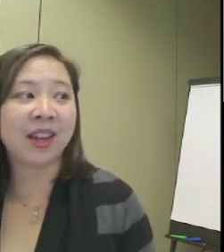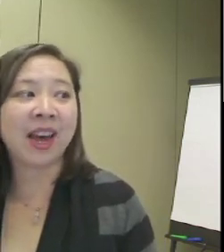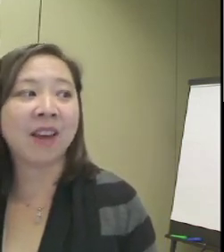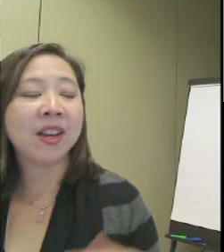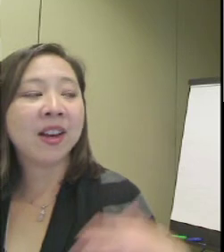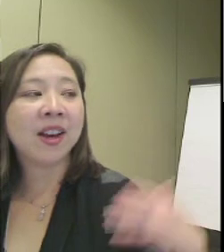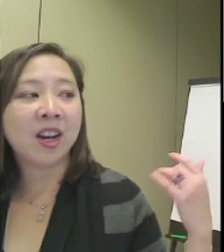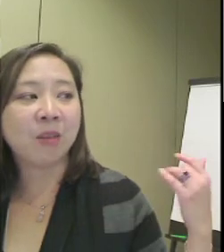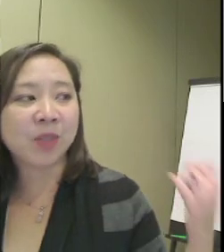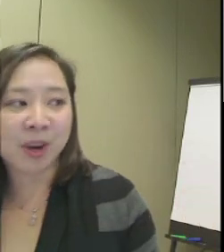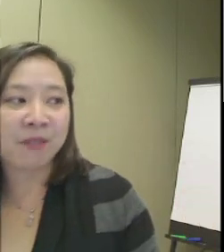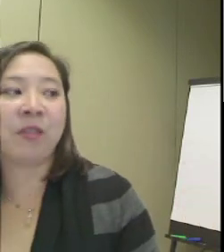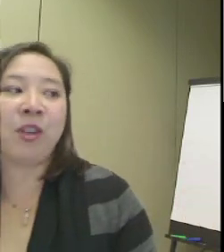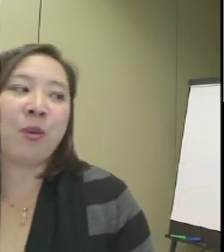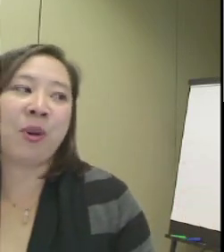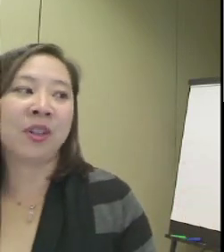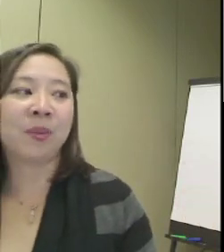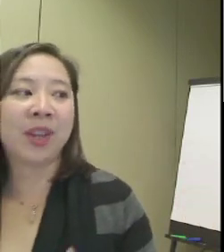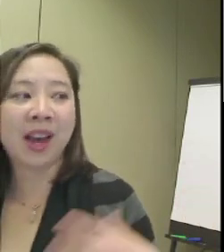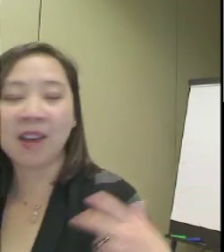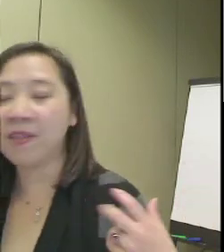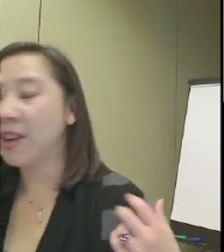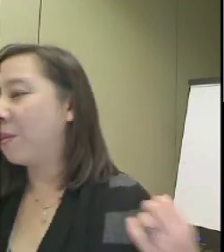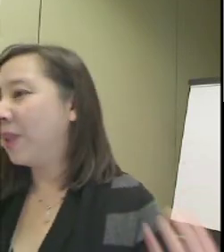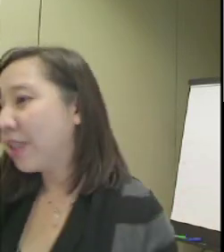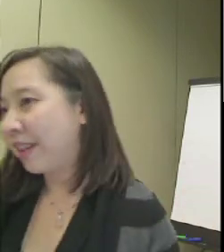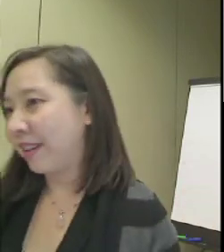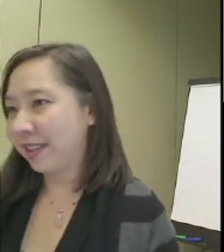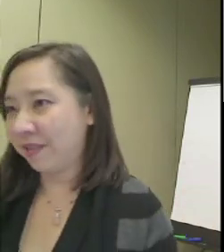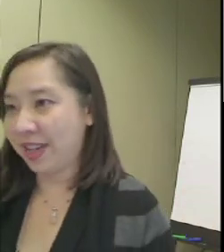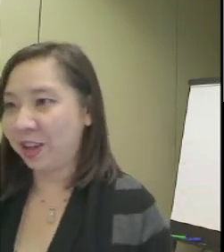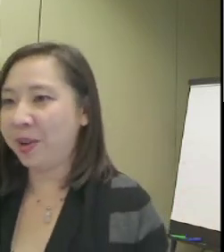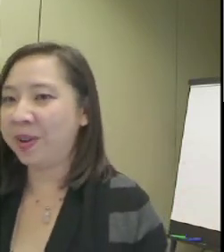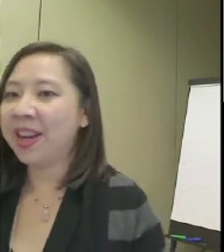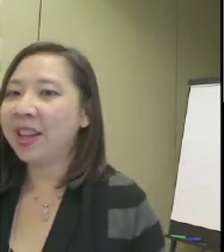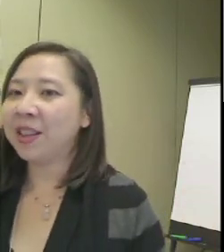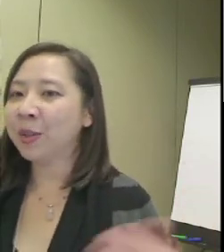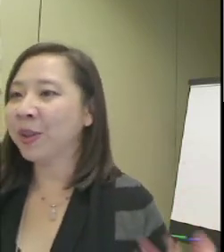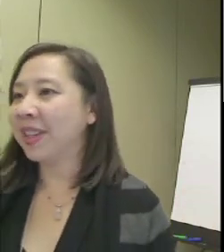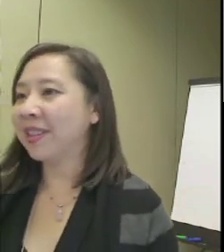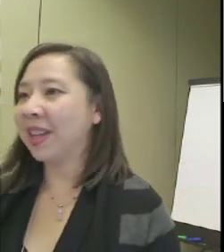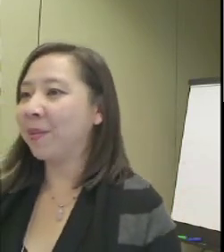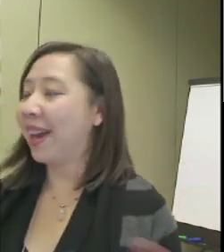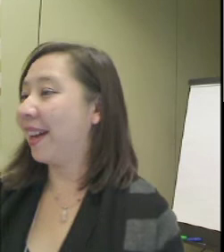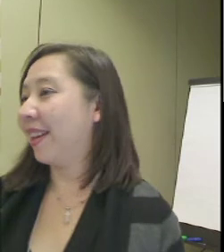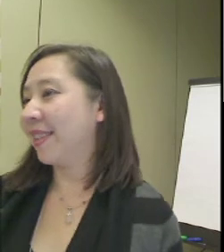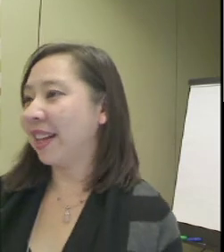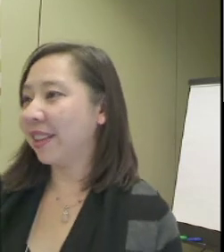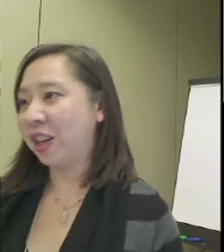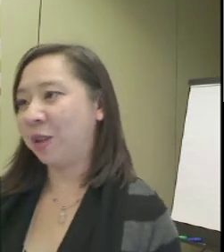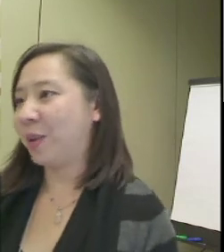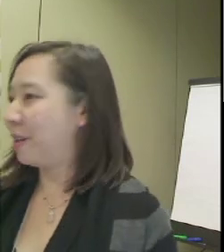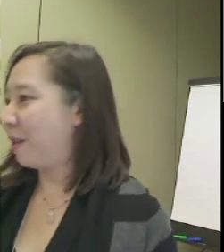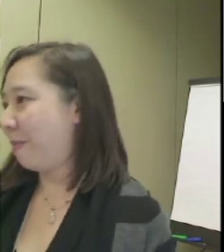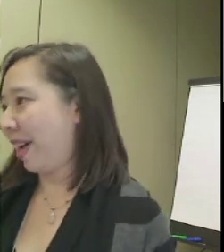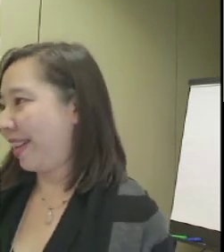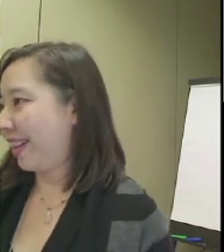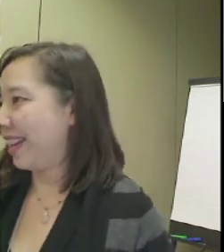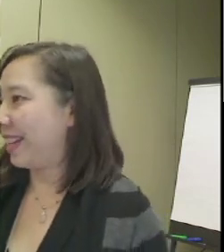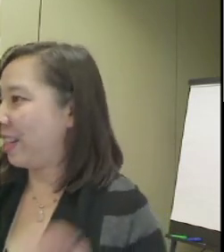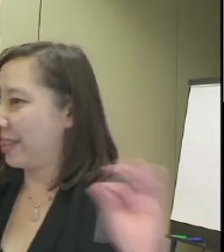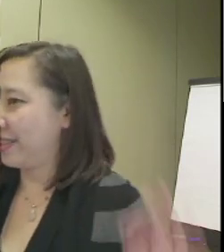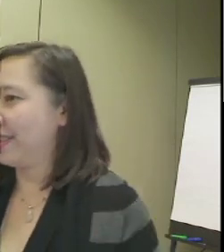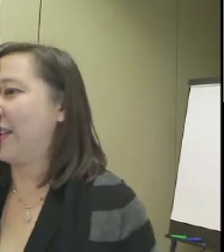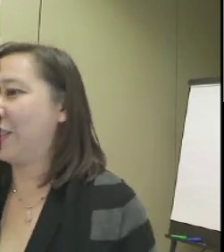We have smart phone tours. We have wheelchairs available. Those were things that we had on site that no one knew